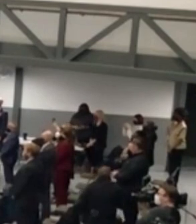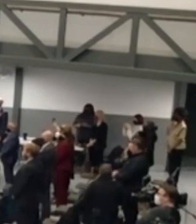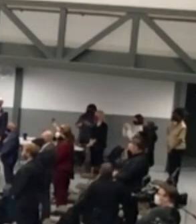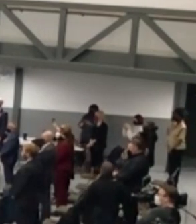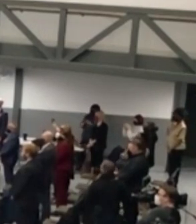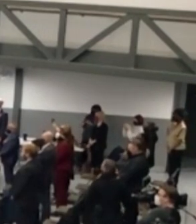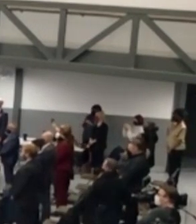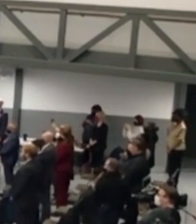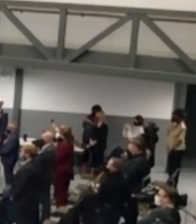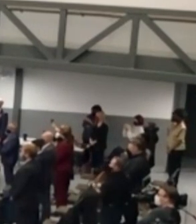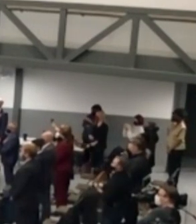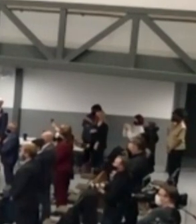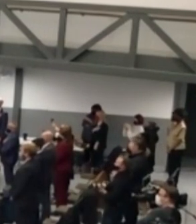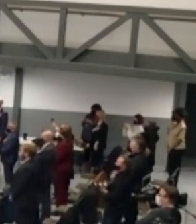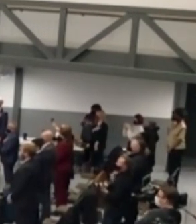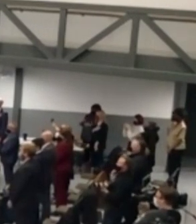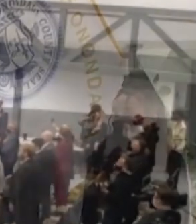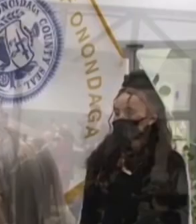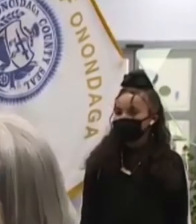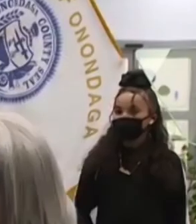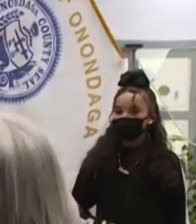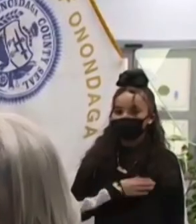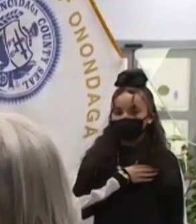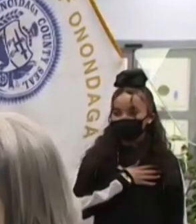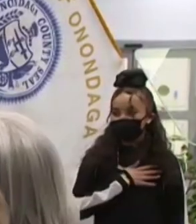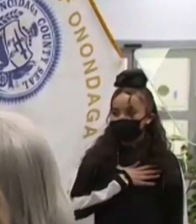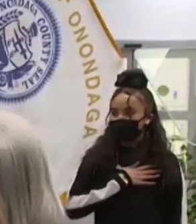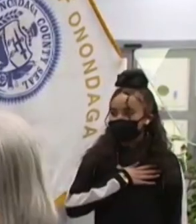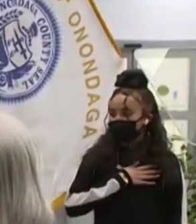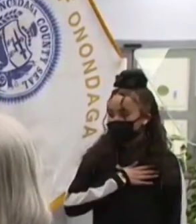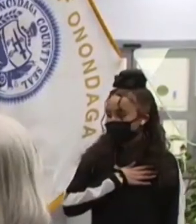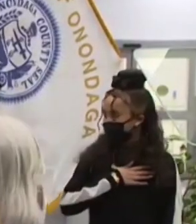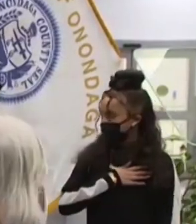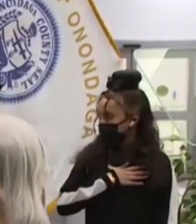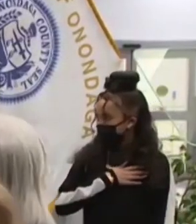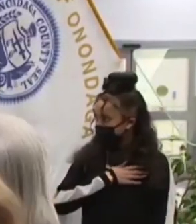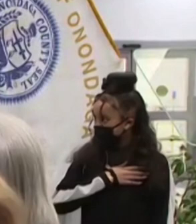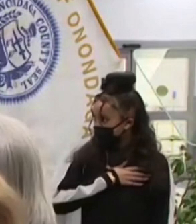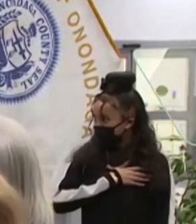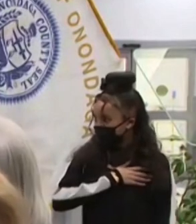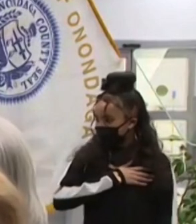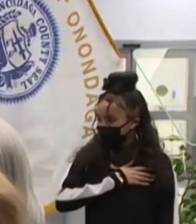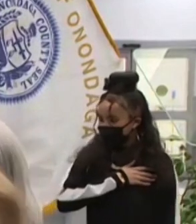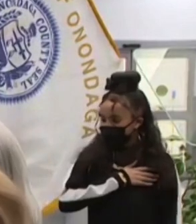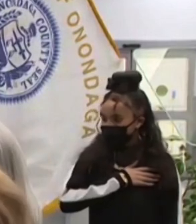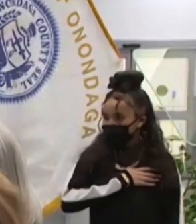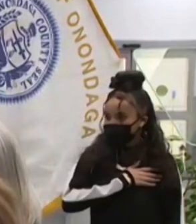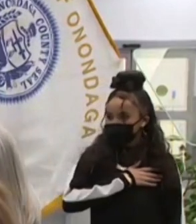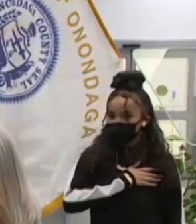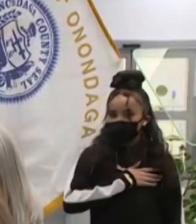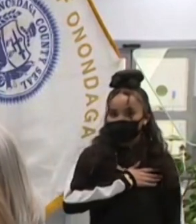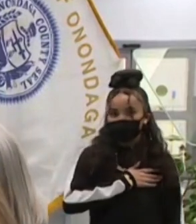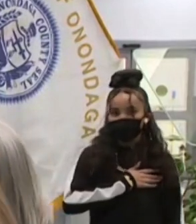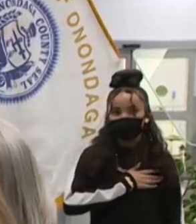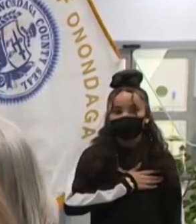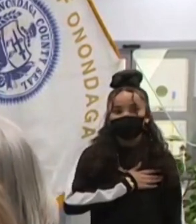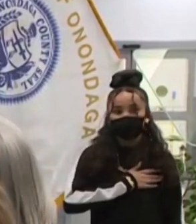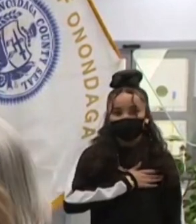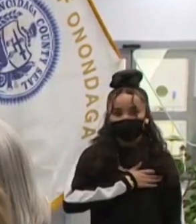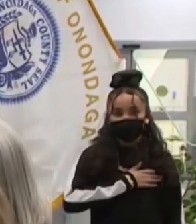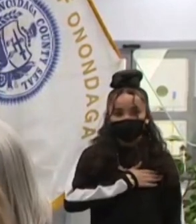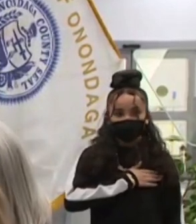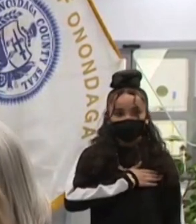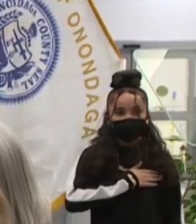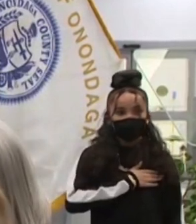I pledge allegiance to the flag of the United States of America and to the republic for which it stands,